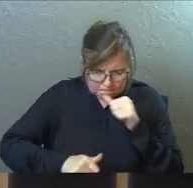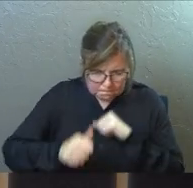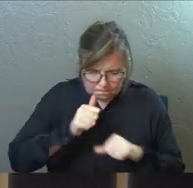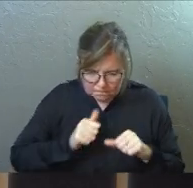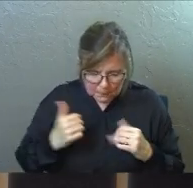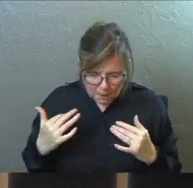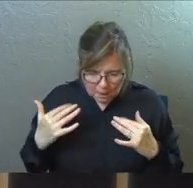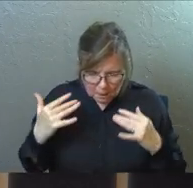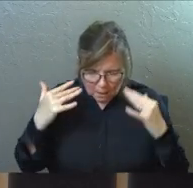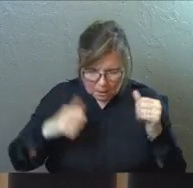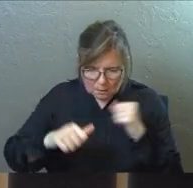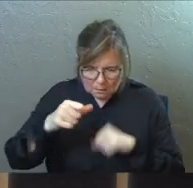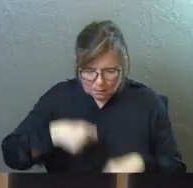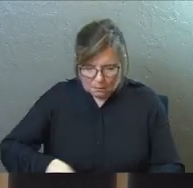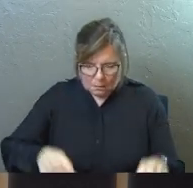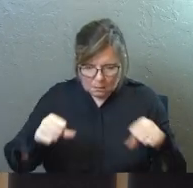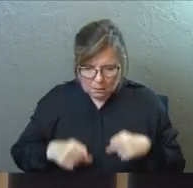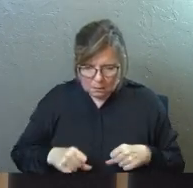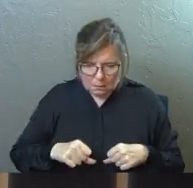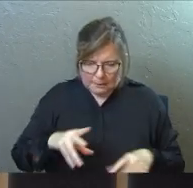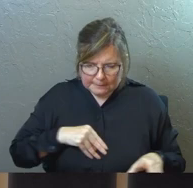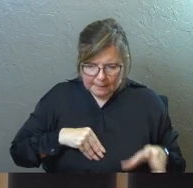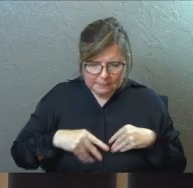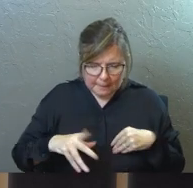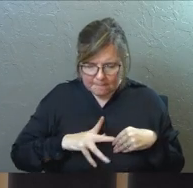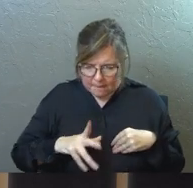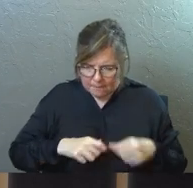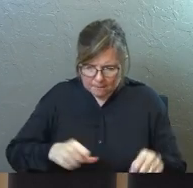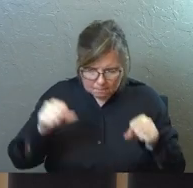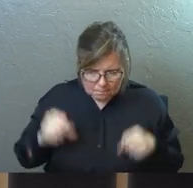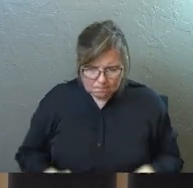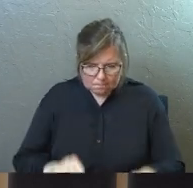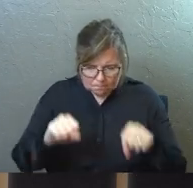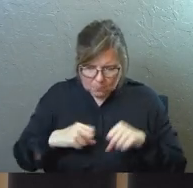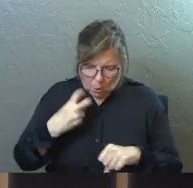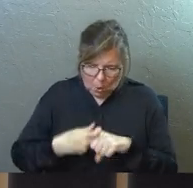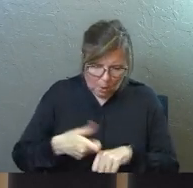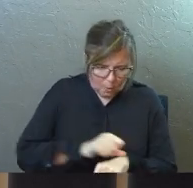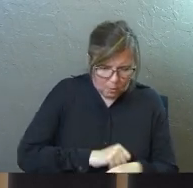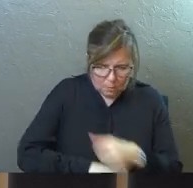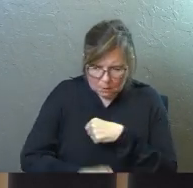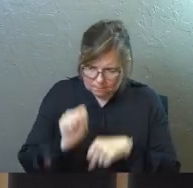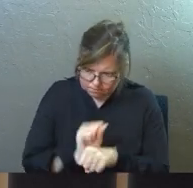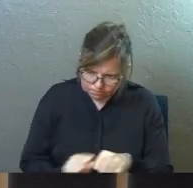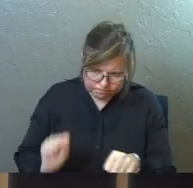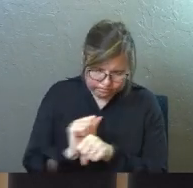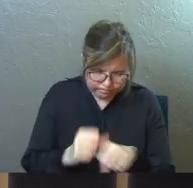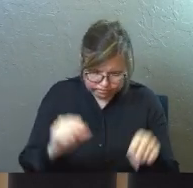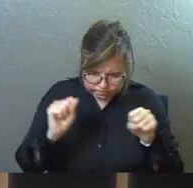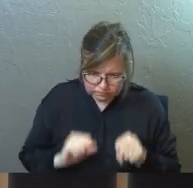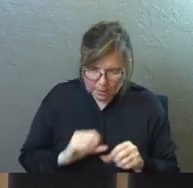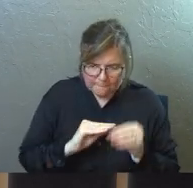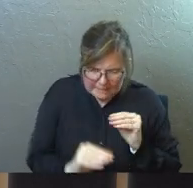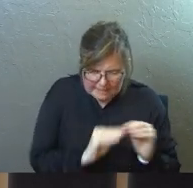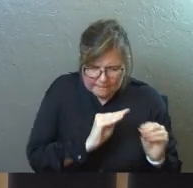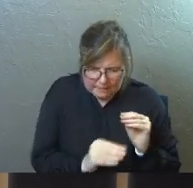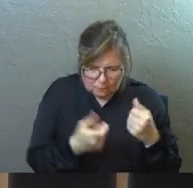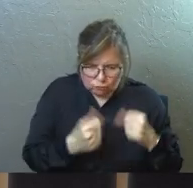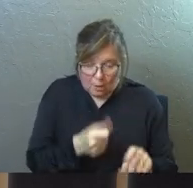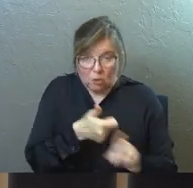Whereas you're rowing and you're trying to fix it all and you can't,